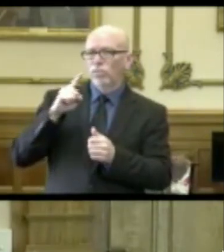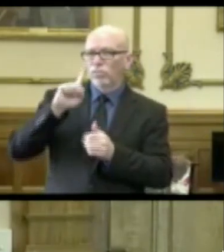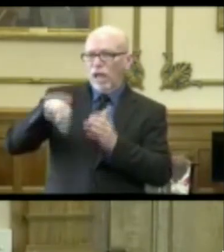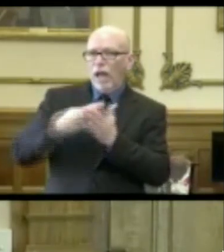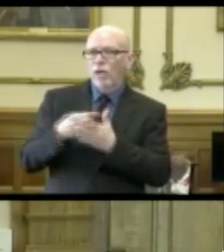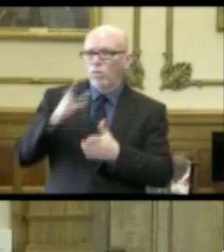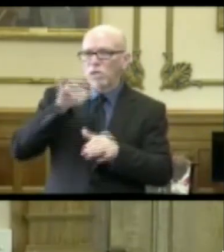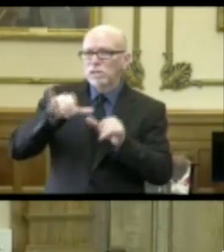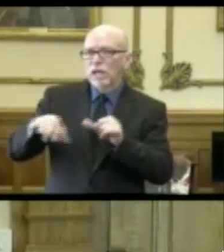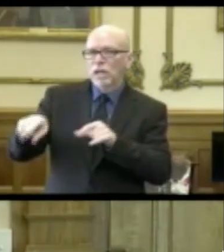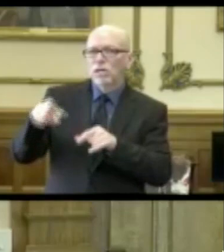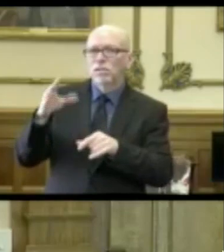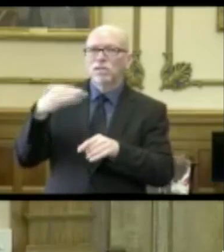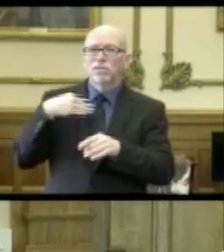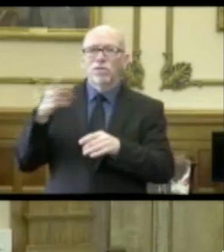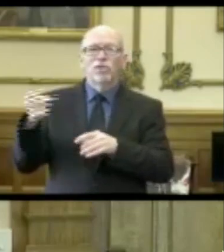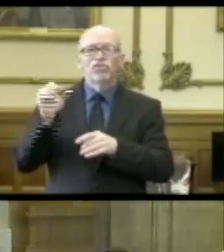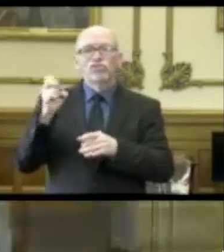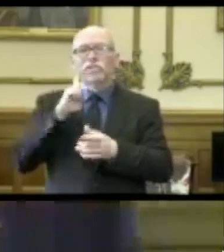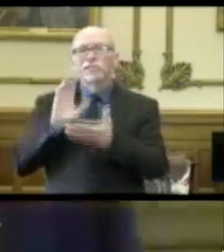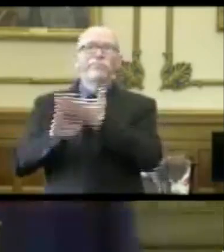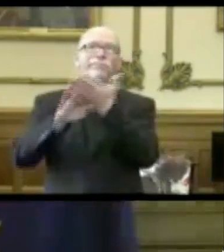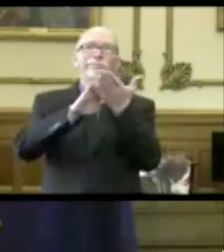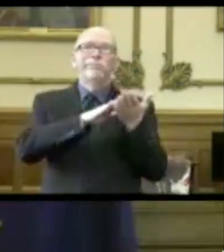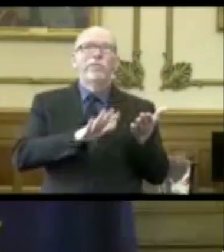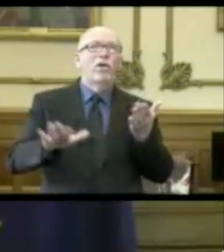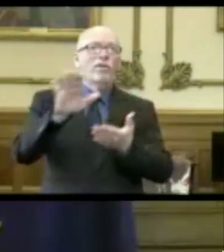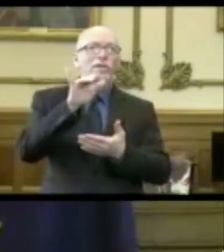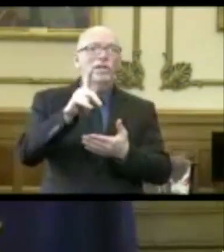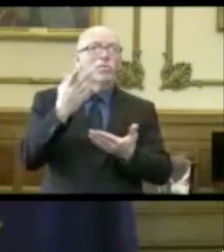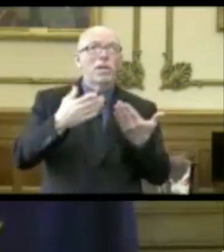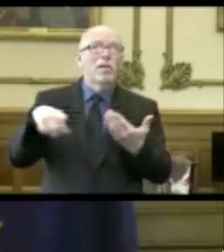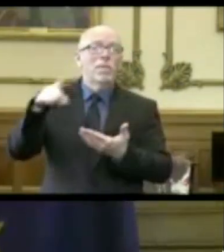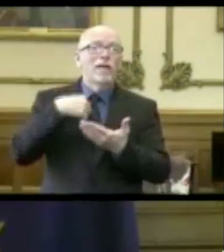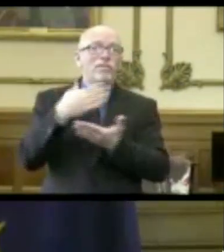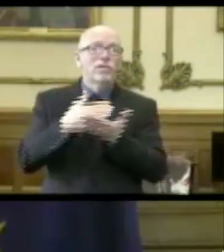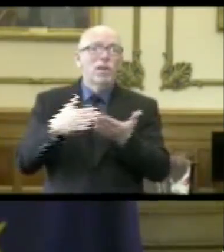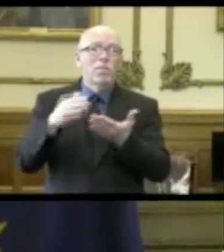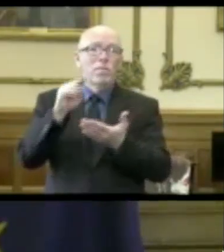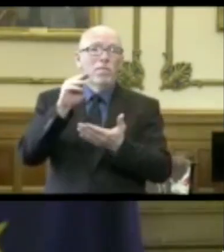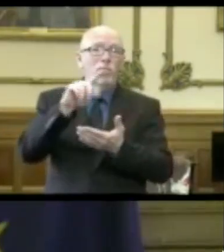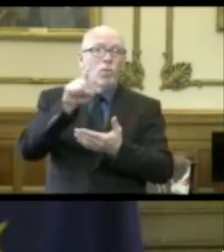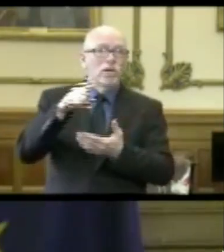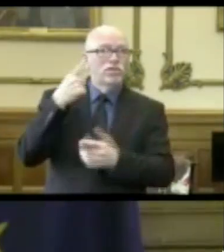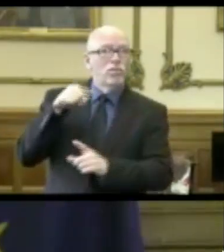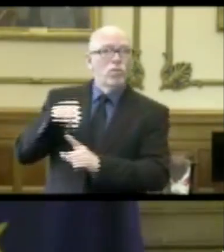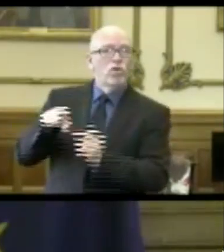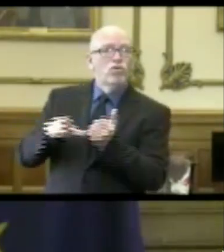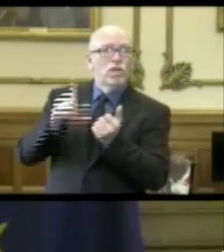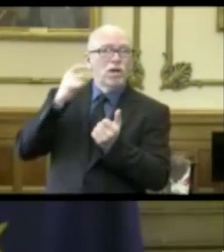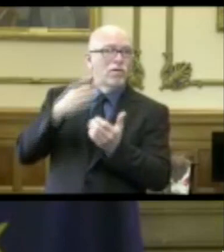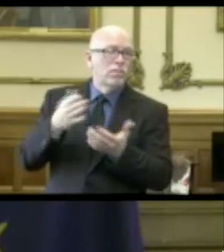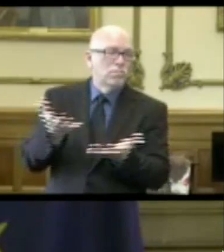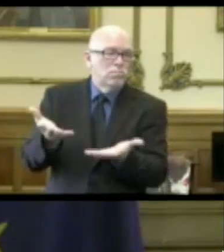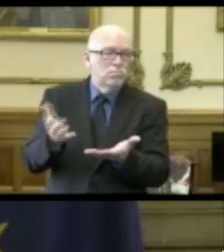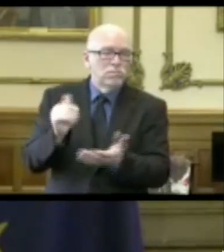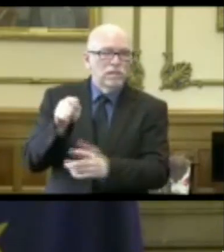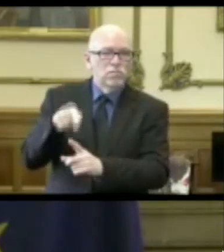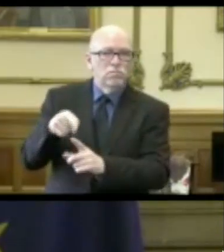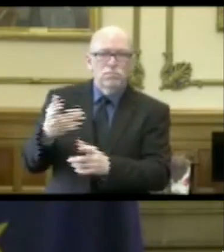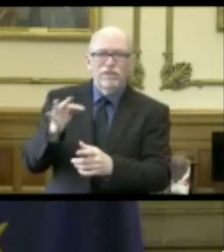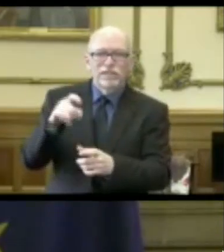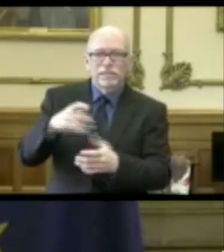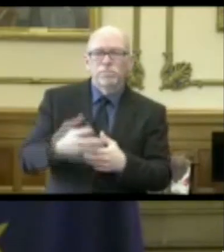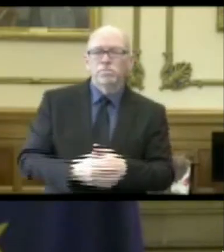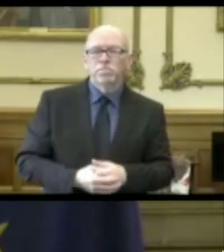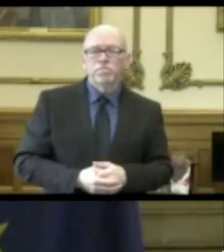gave some shout-outs all over the state of Indiana, so there may be some local media questions directed at her